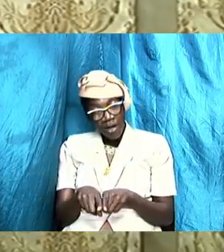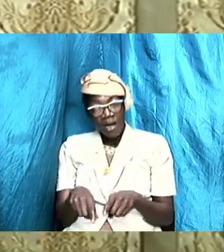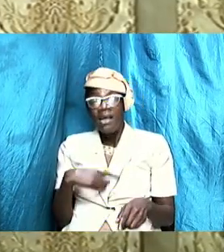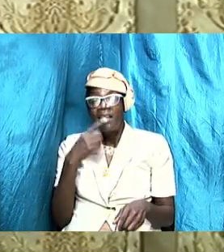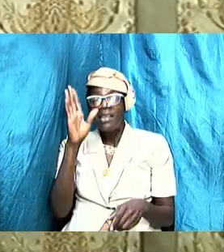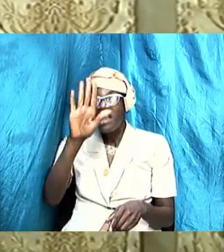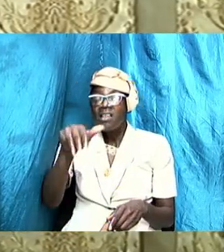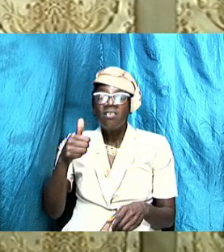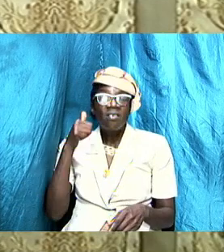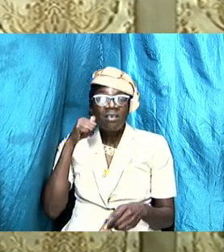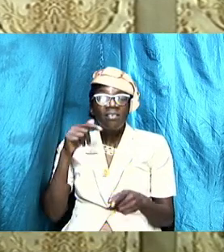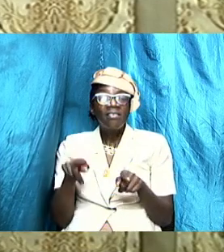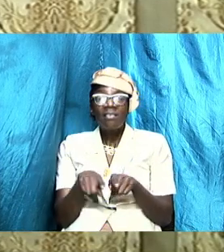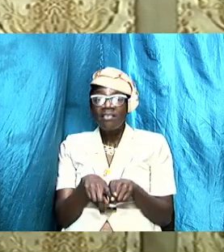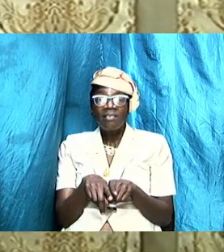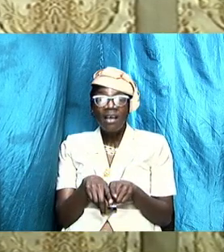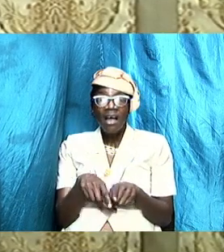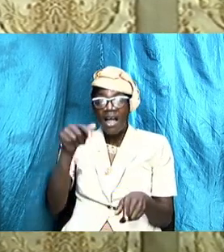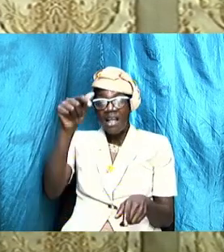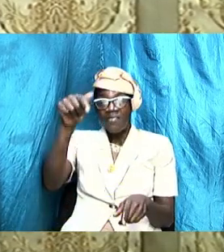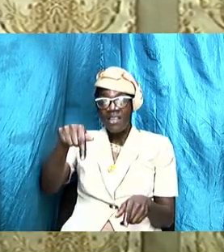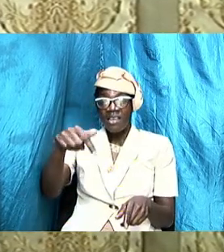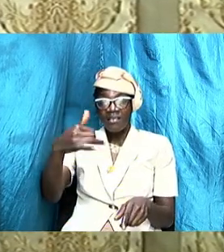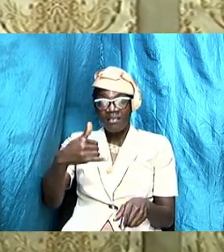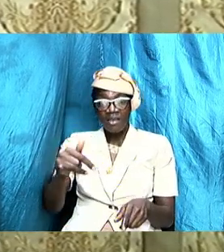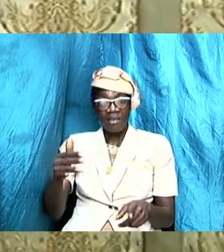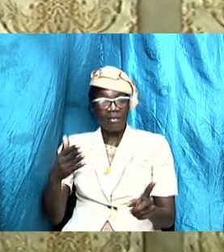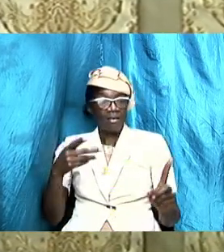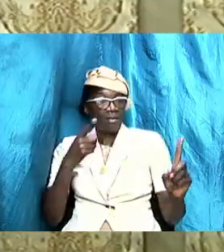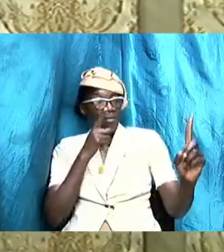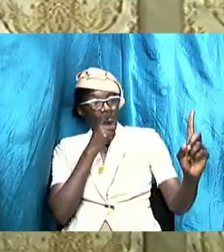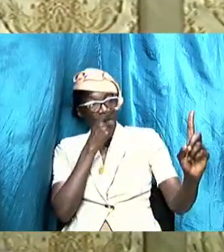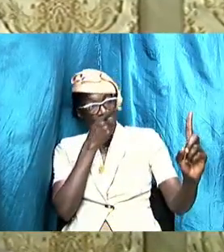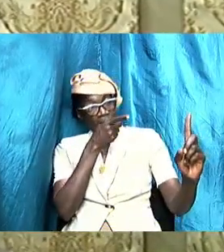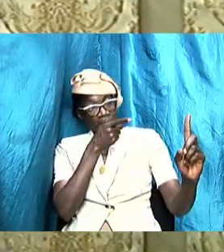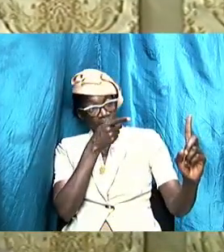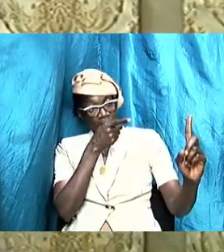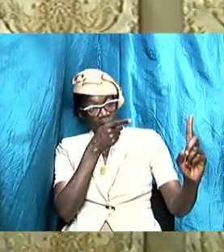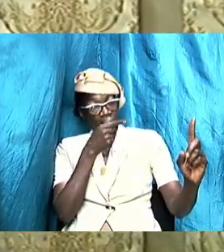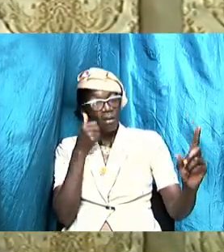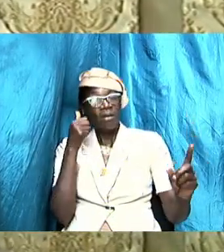your sister this is my husband